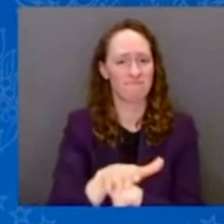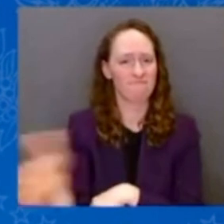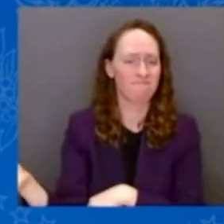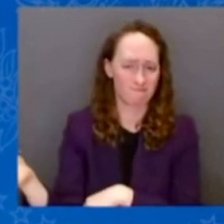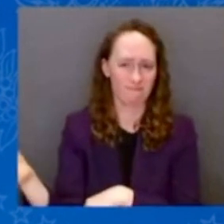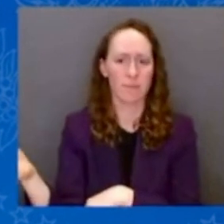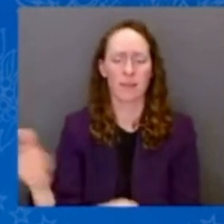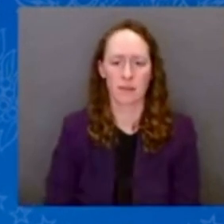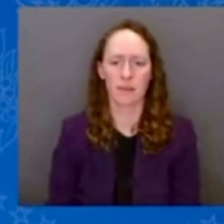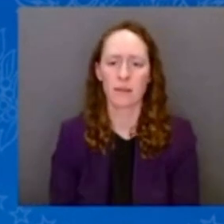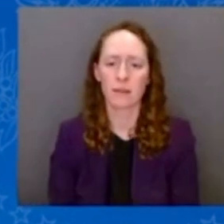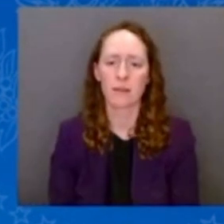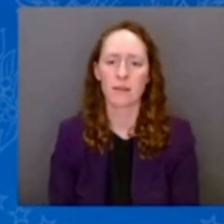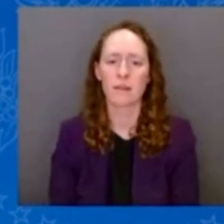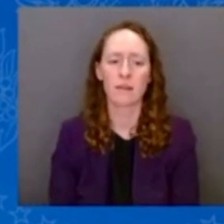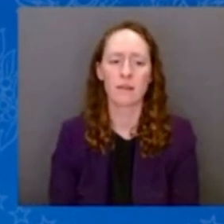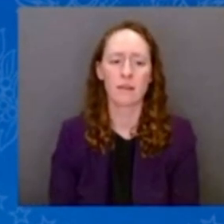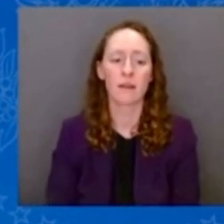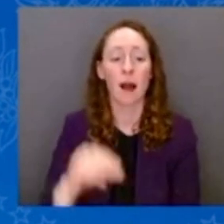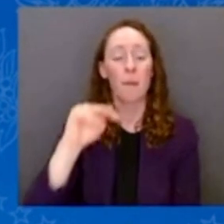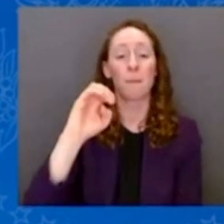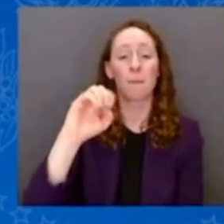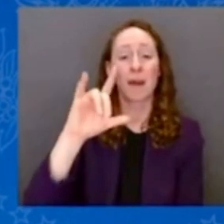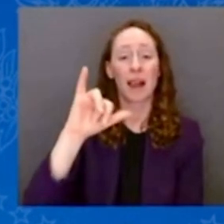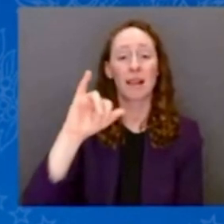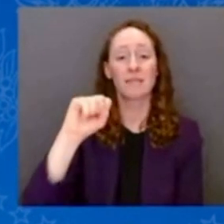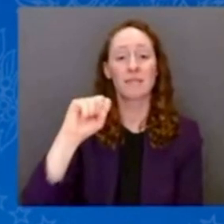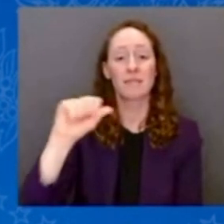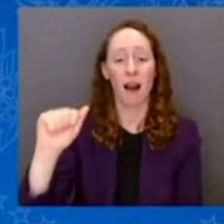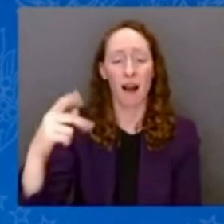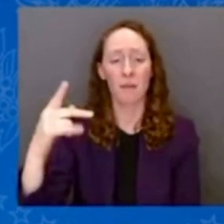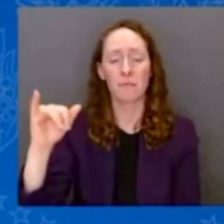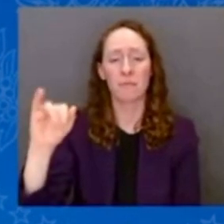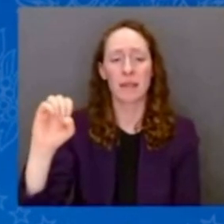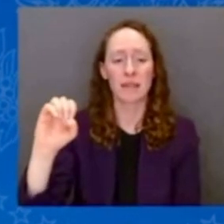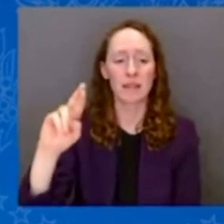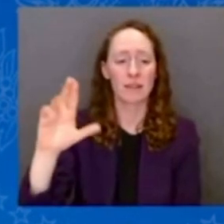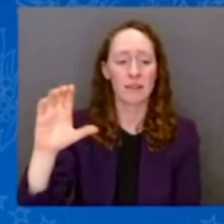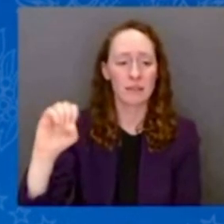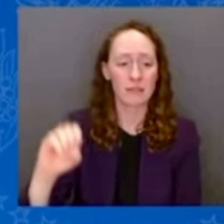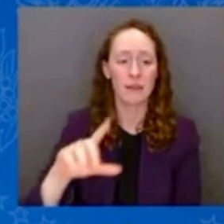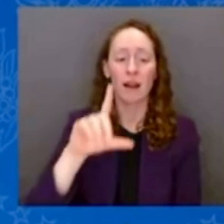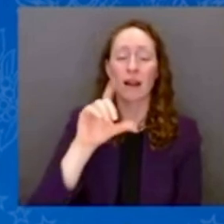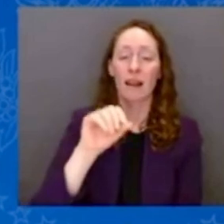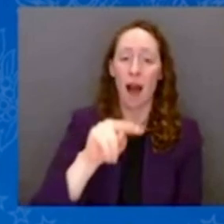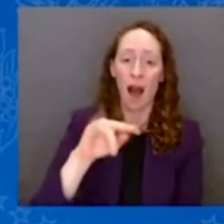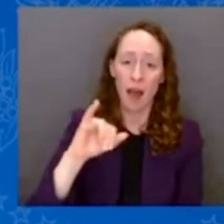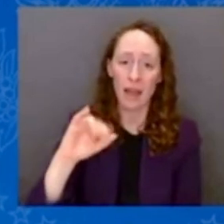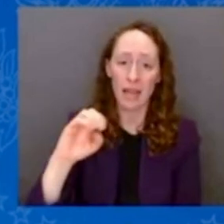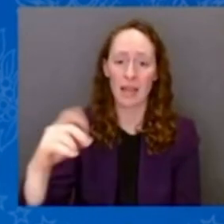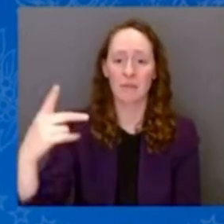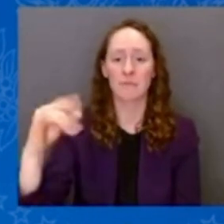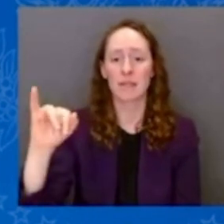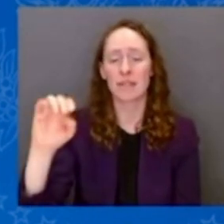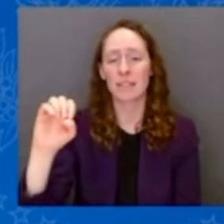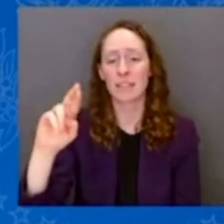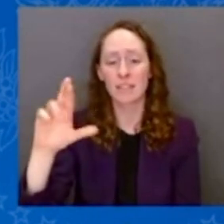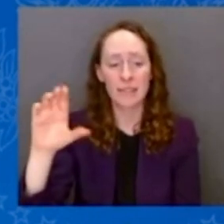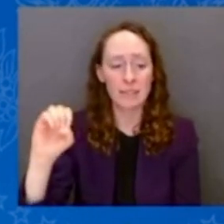Mary Bush, Doris Harris, David Moore, Phyllis Maxey, Darryl